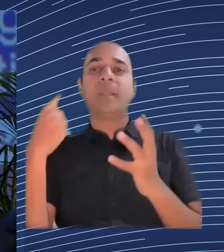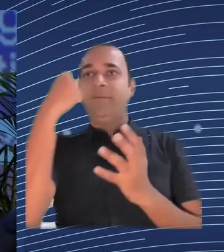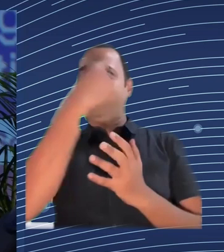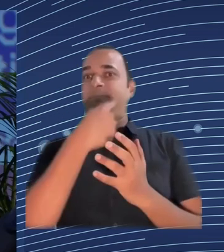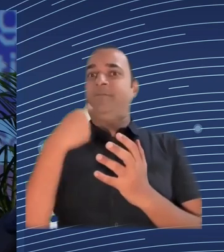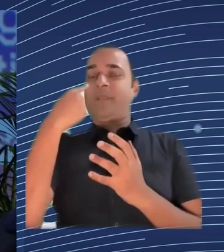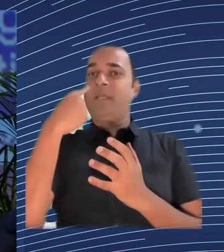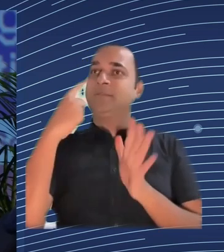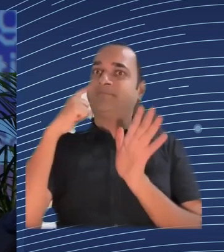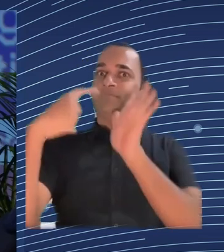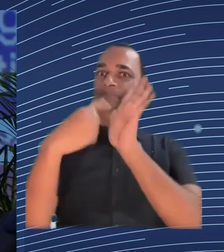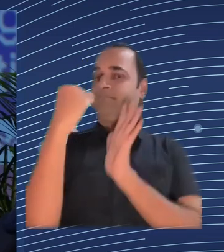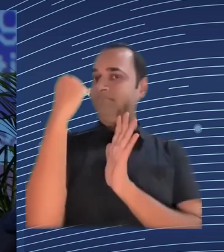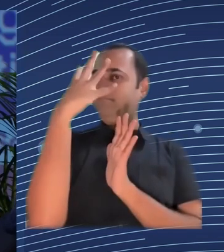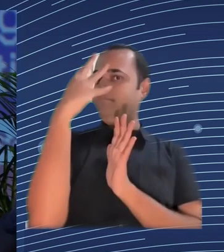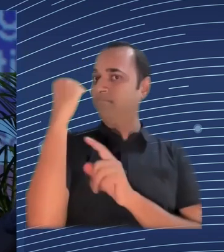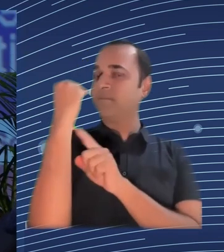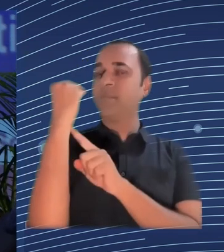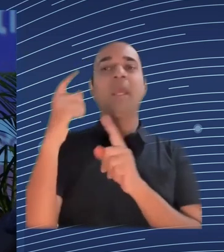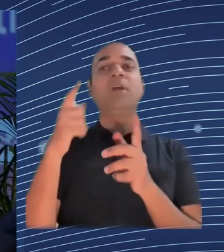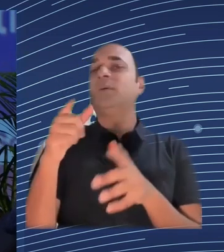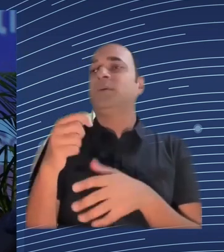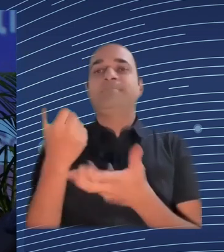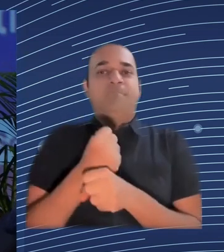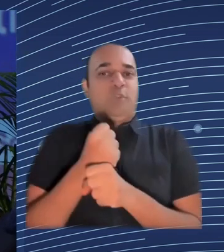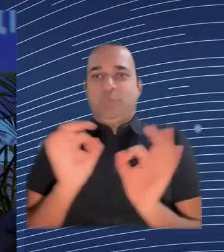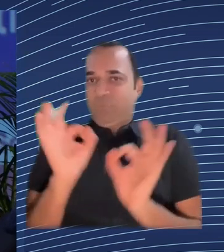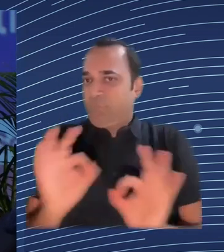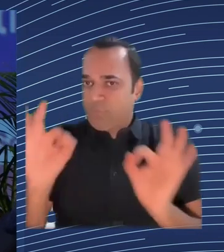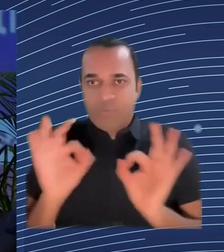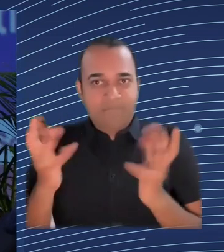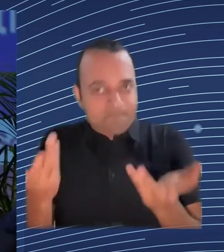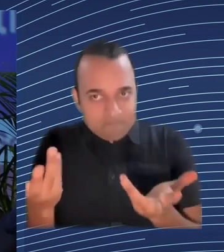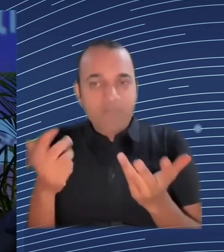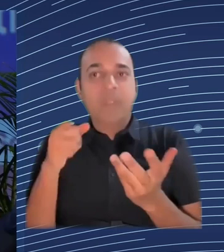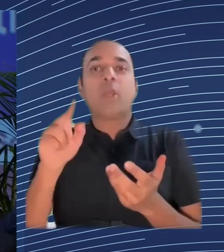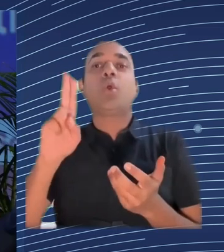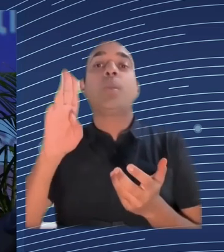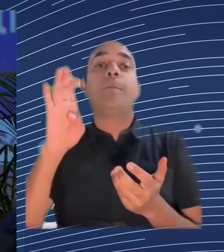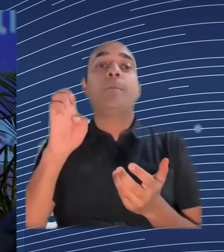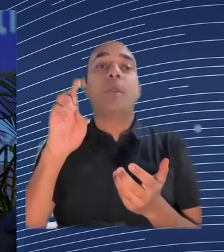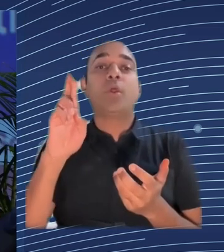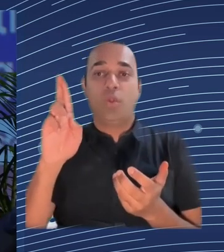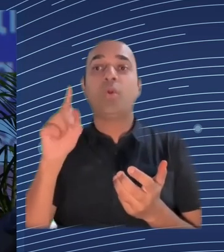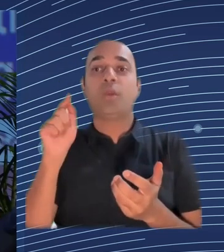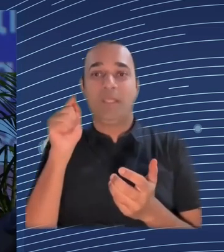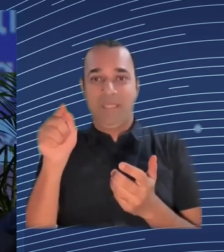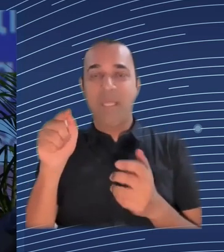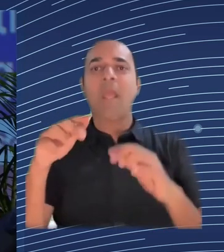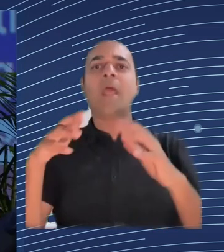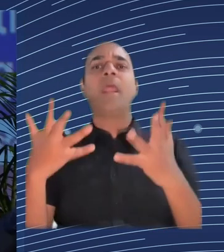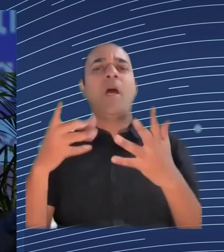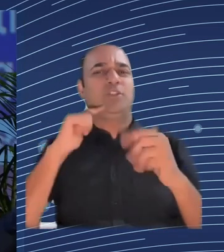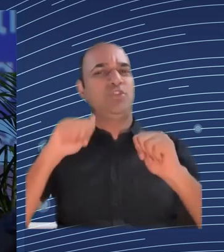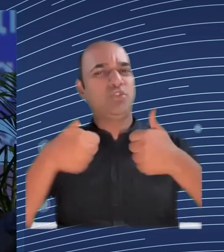before I go on too long we talk about human in the loop and human review our experience of the human review has been